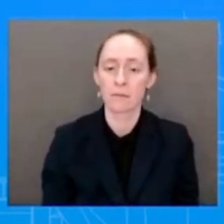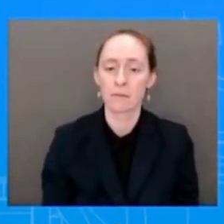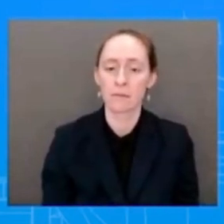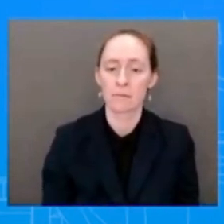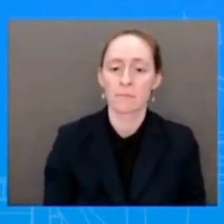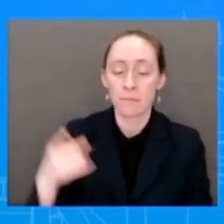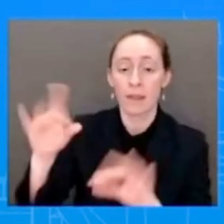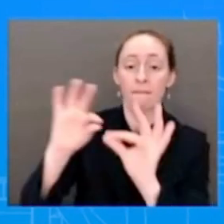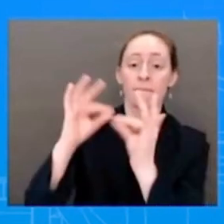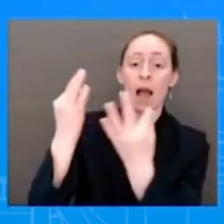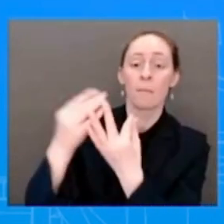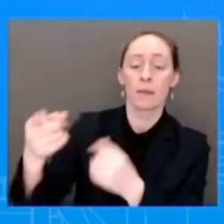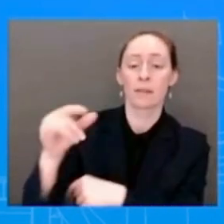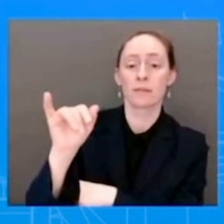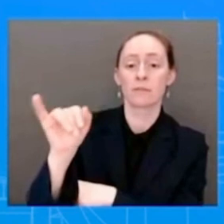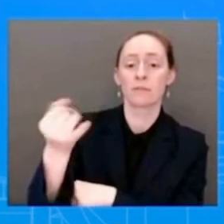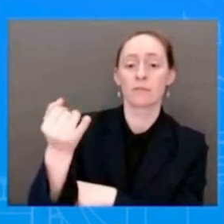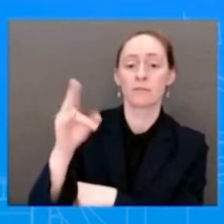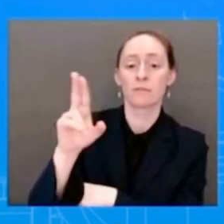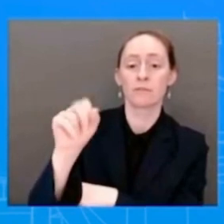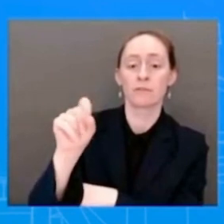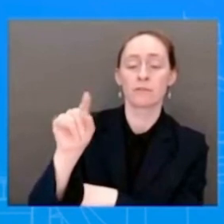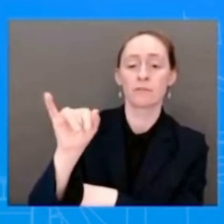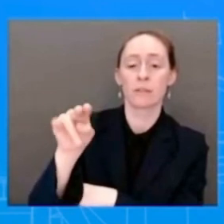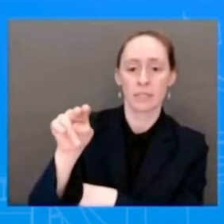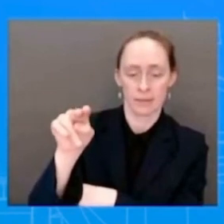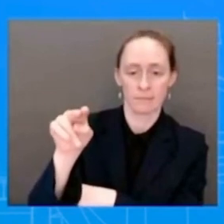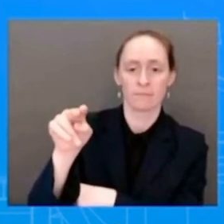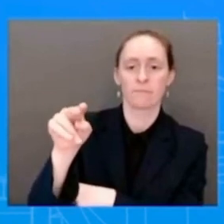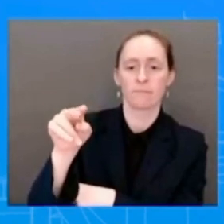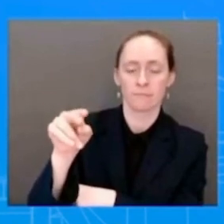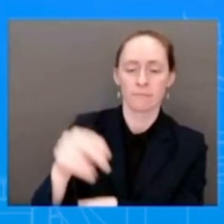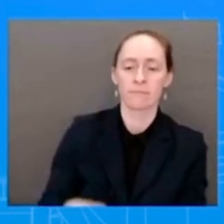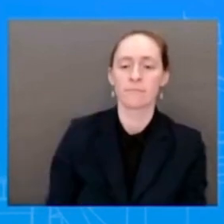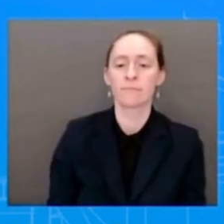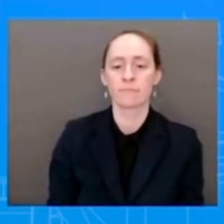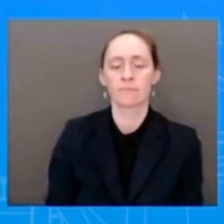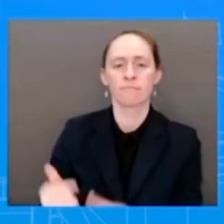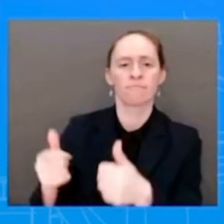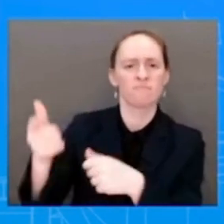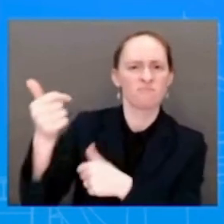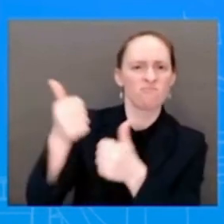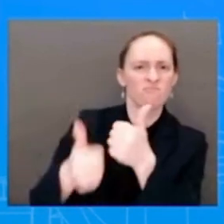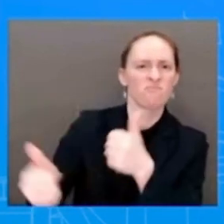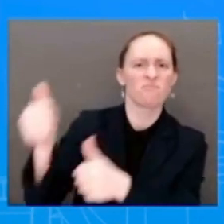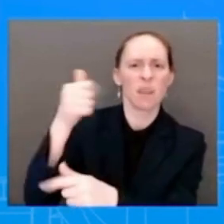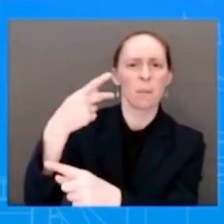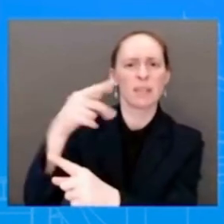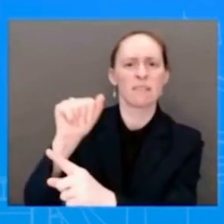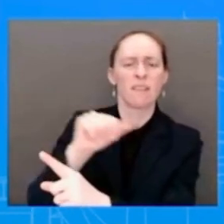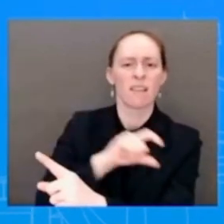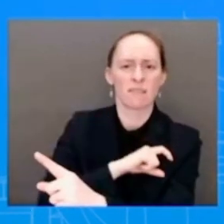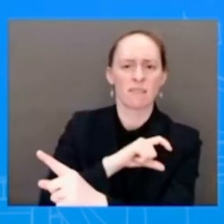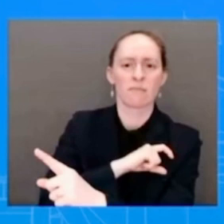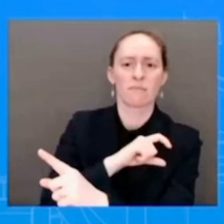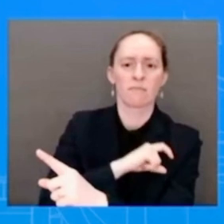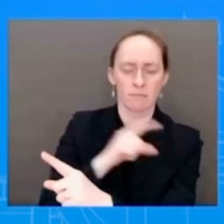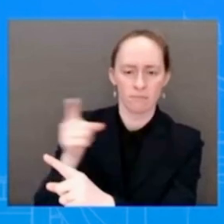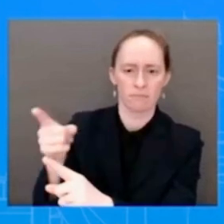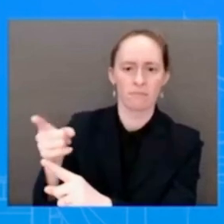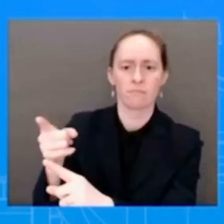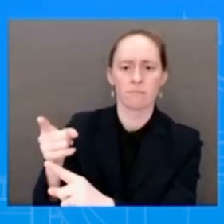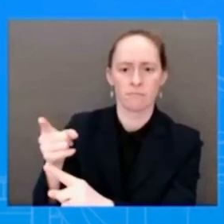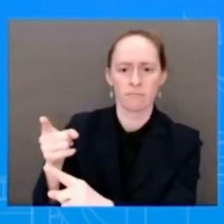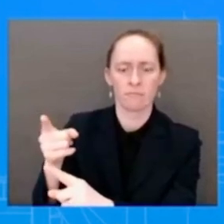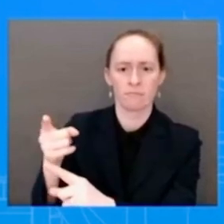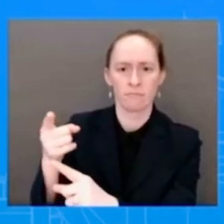in the line of duty, father of four. Why not? So I'll say this. If you look at this President